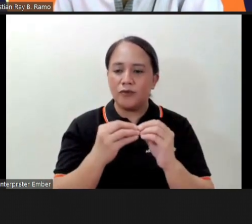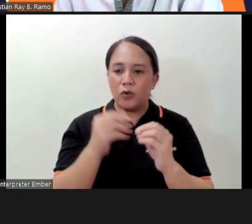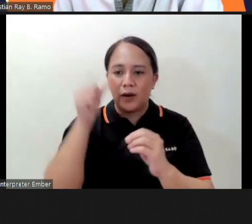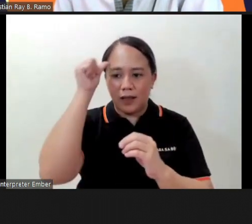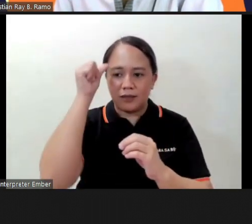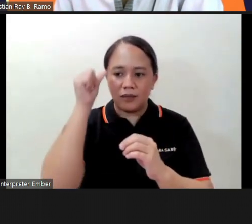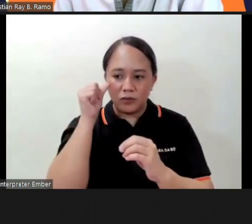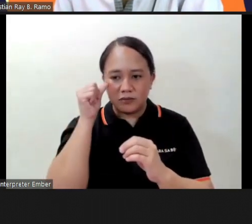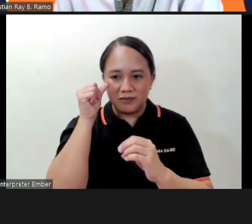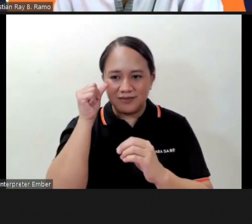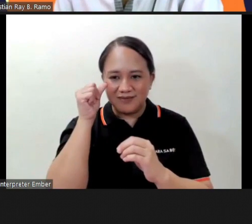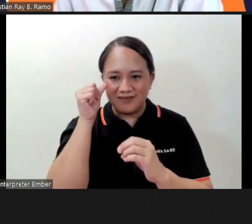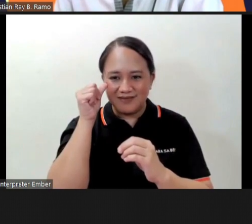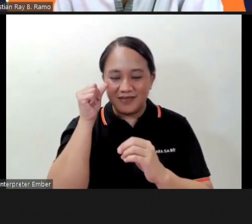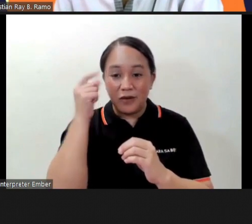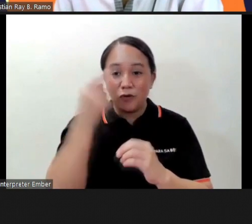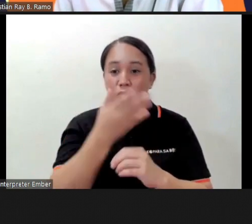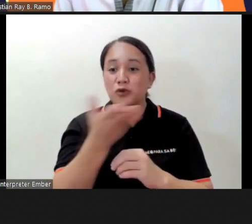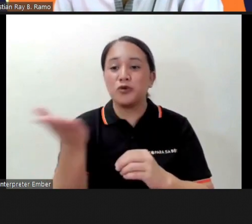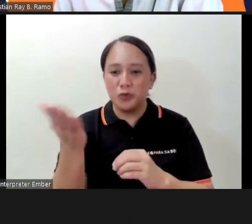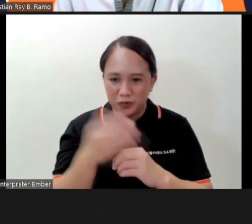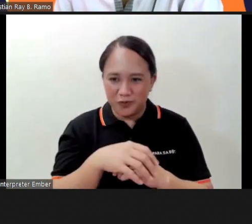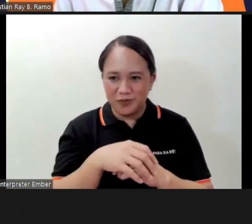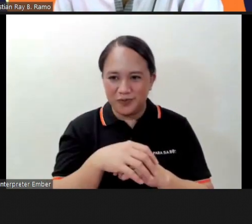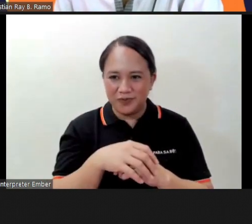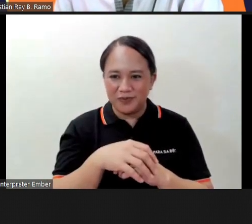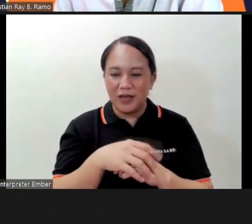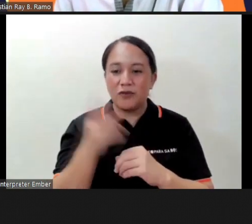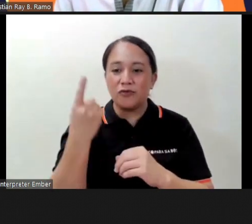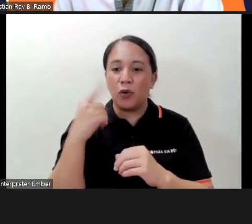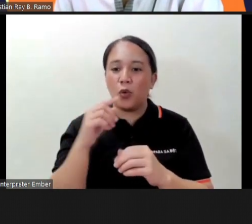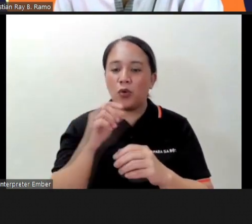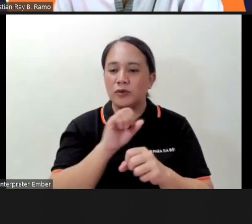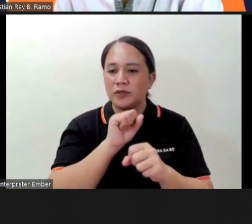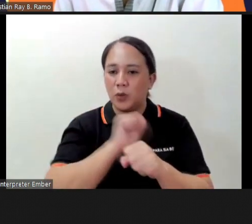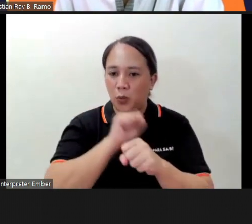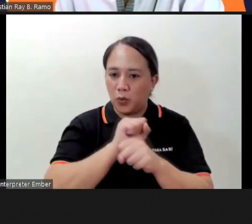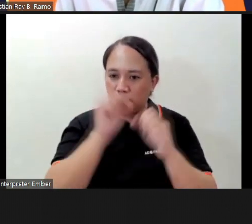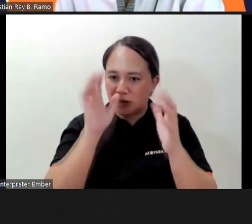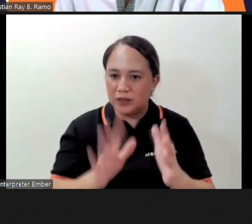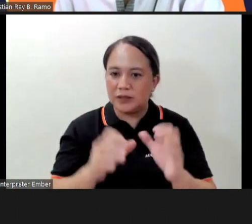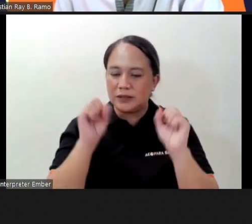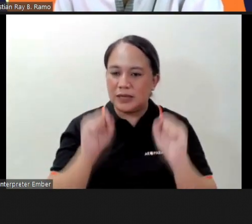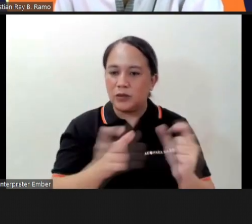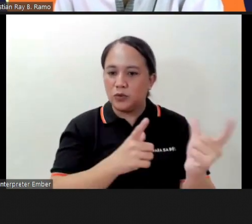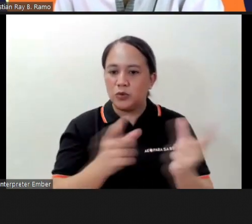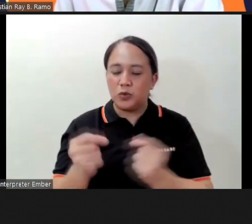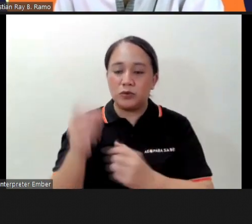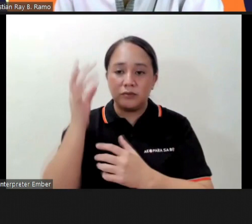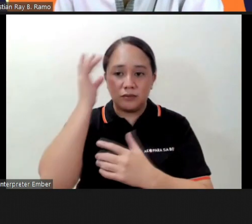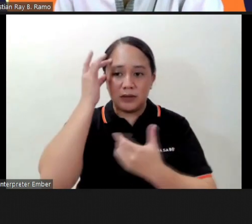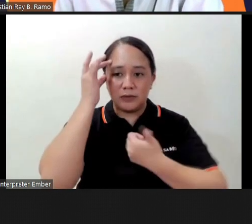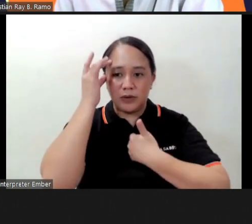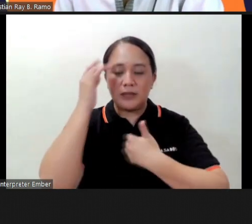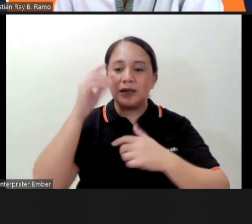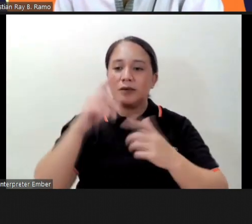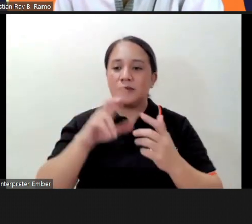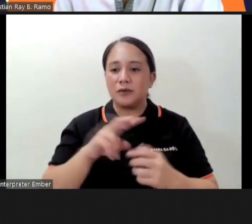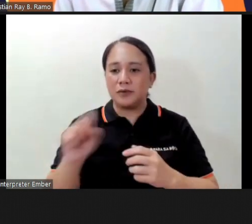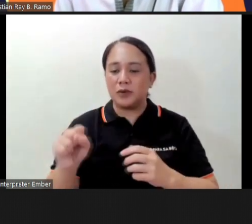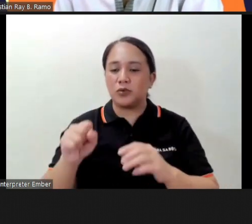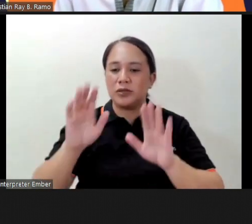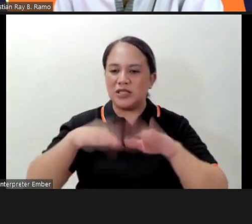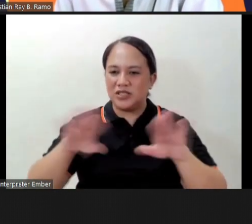I mean for you for the practitioner that you can do this mindfulness versus doing it with the